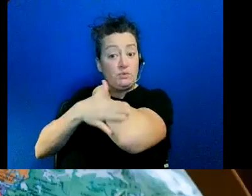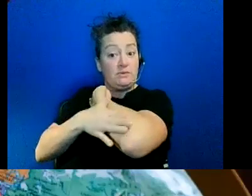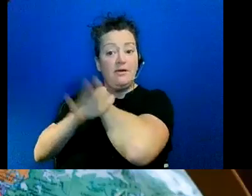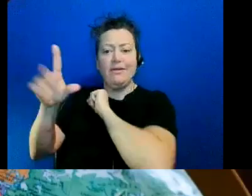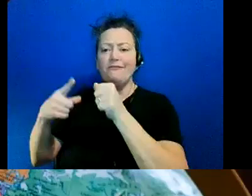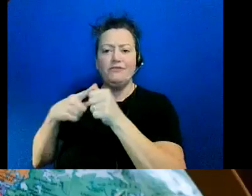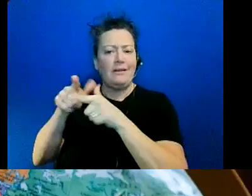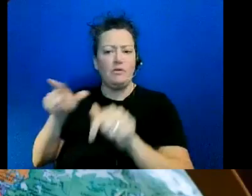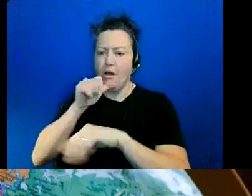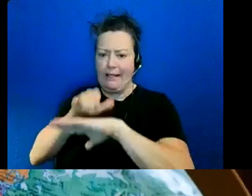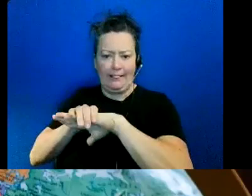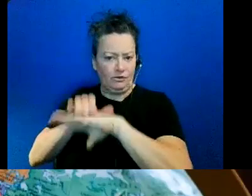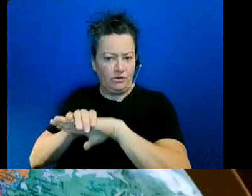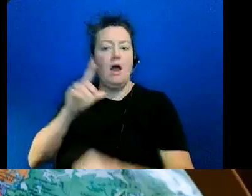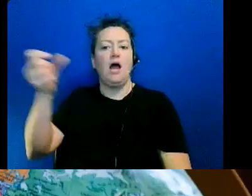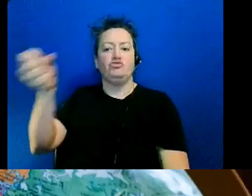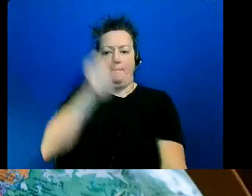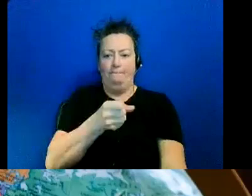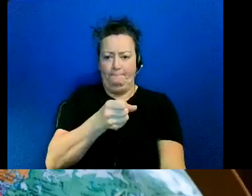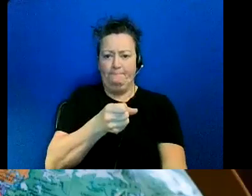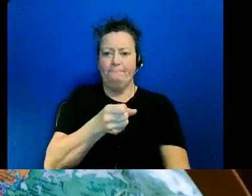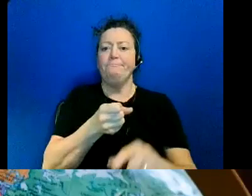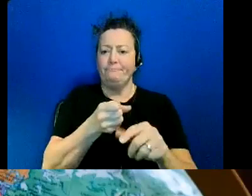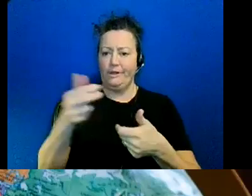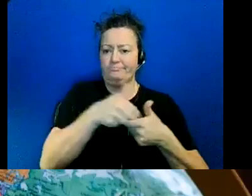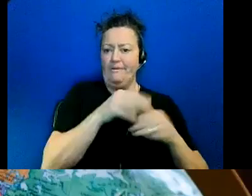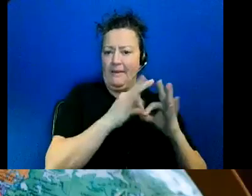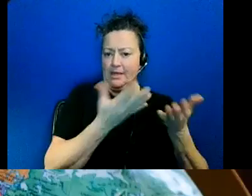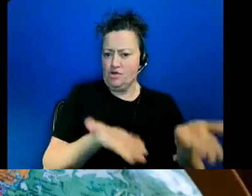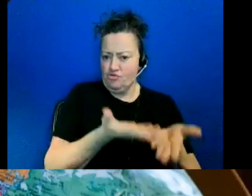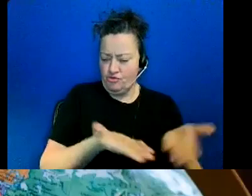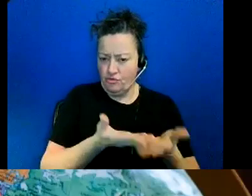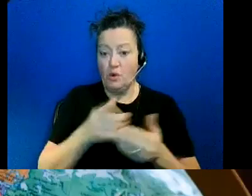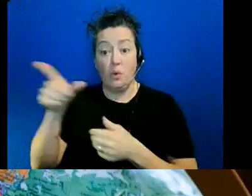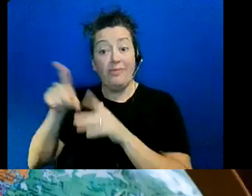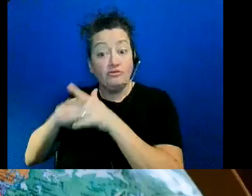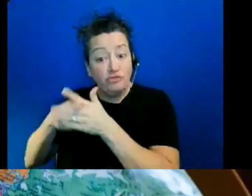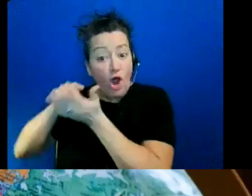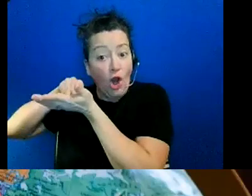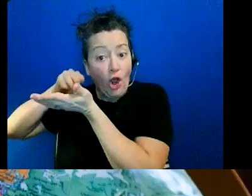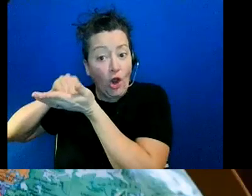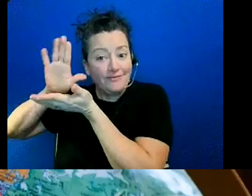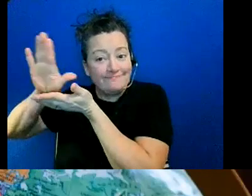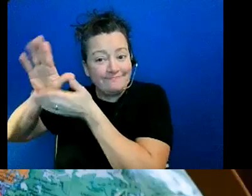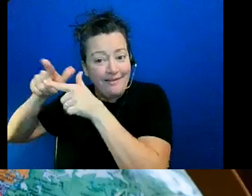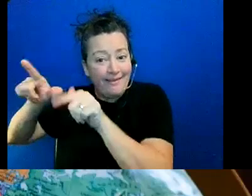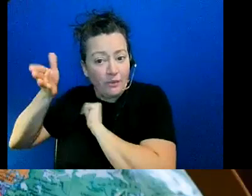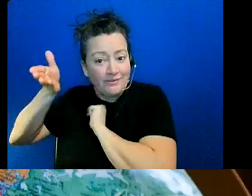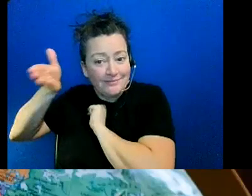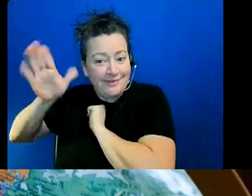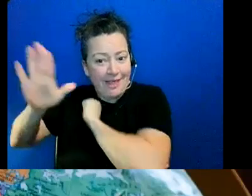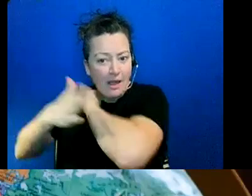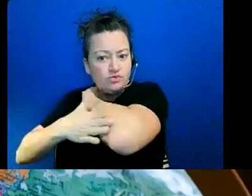speak or are in the process of acquiring the language from their home countries but then they come to canada they